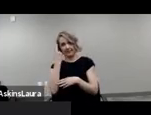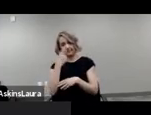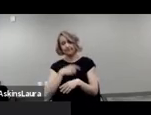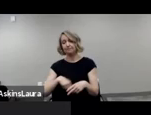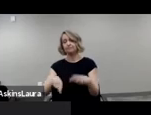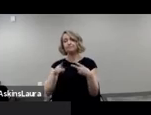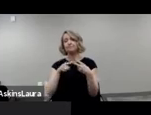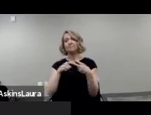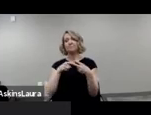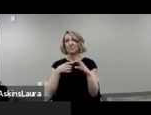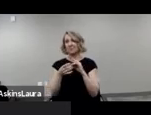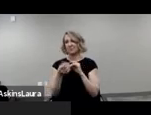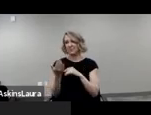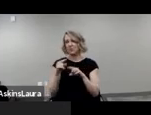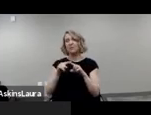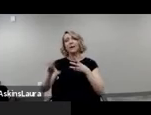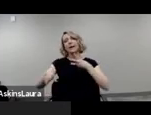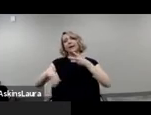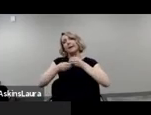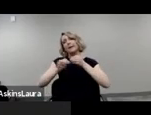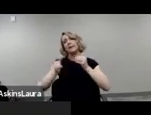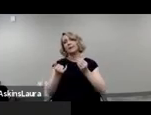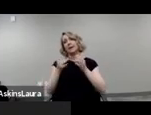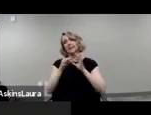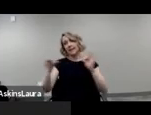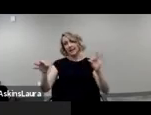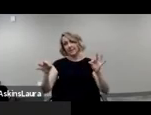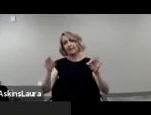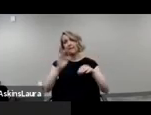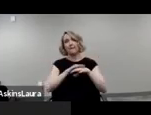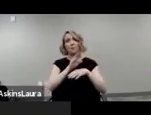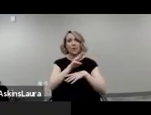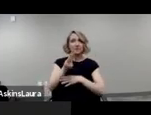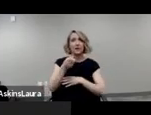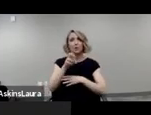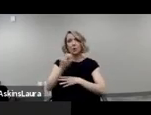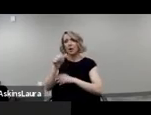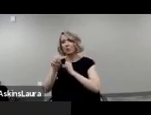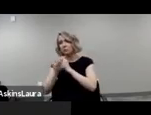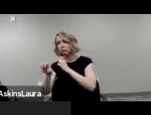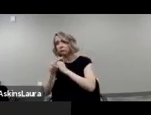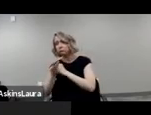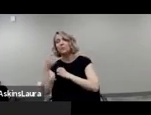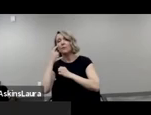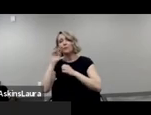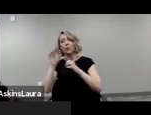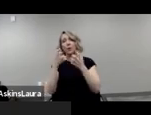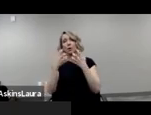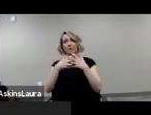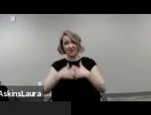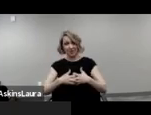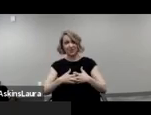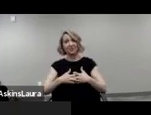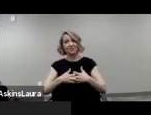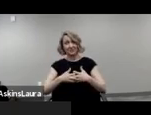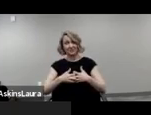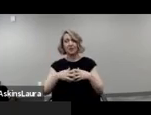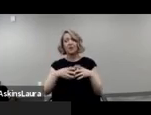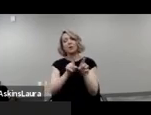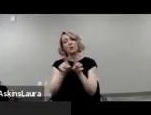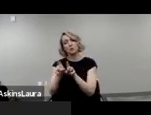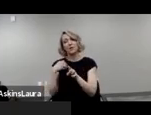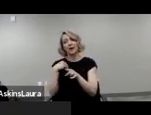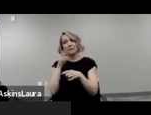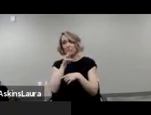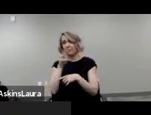mentioned this earlier, but adding that accommodation statement to your website and materials, not to mention making your accessible, your website